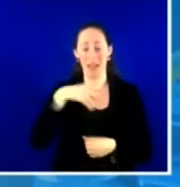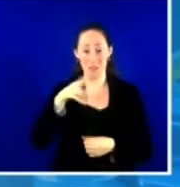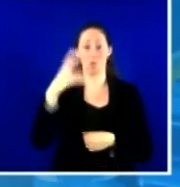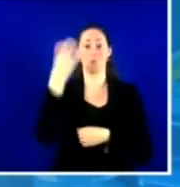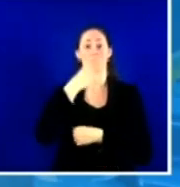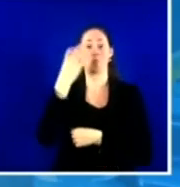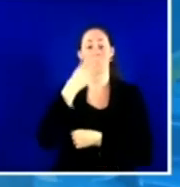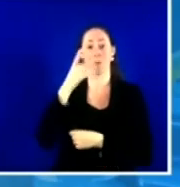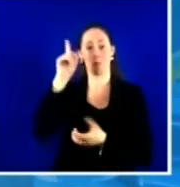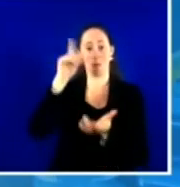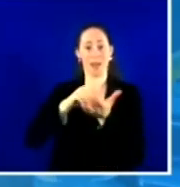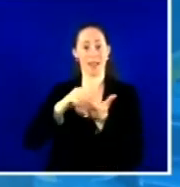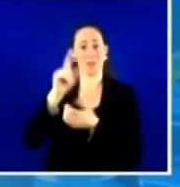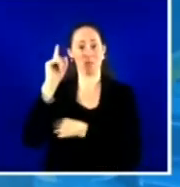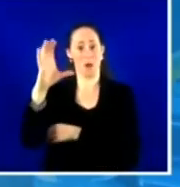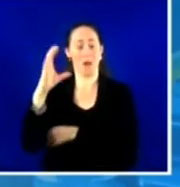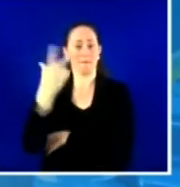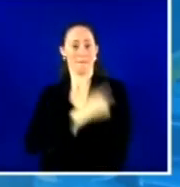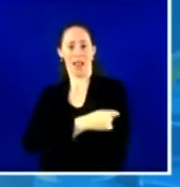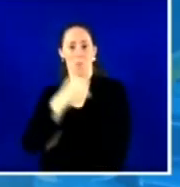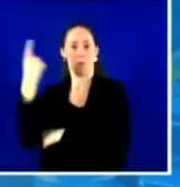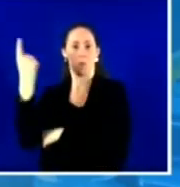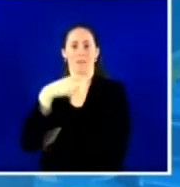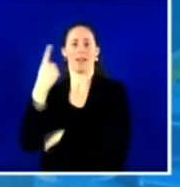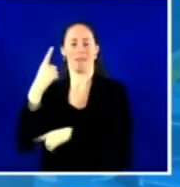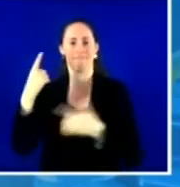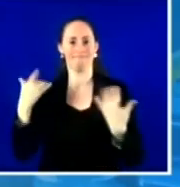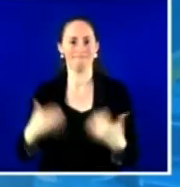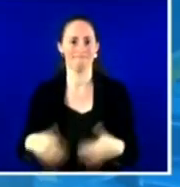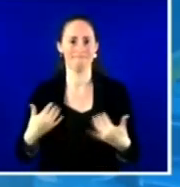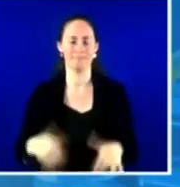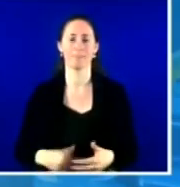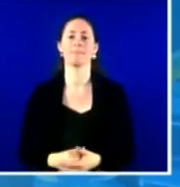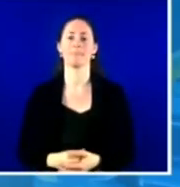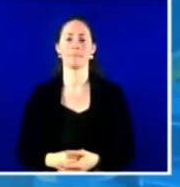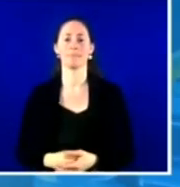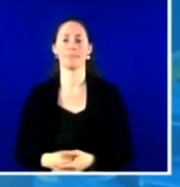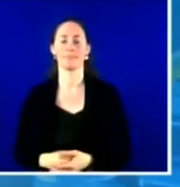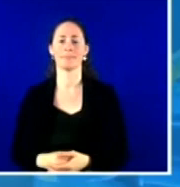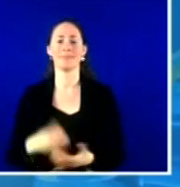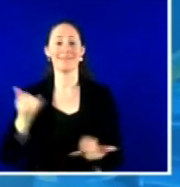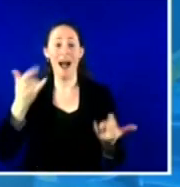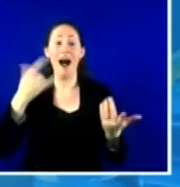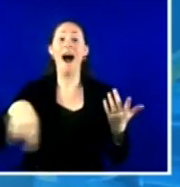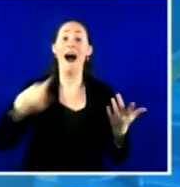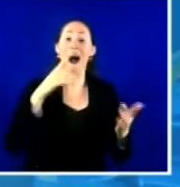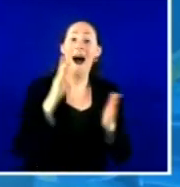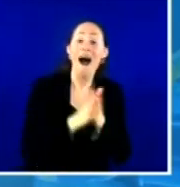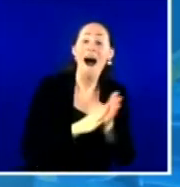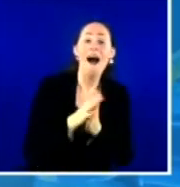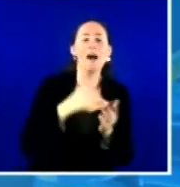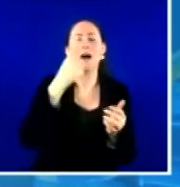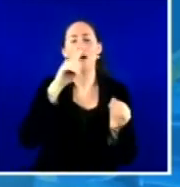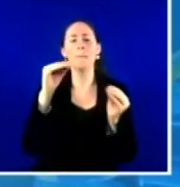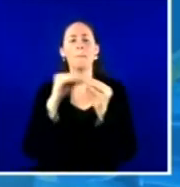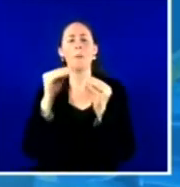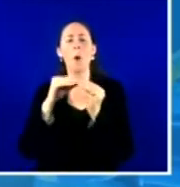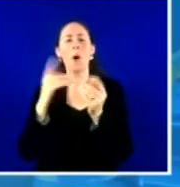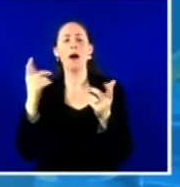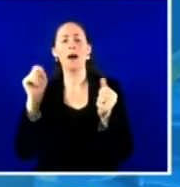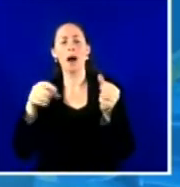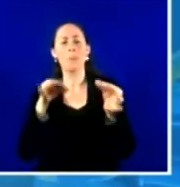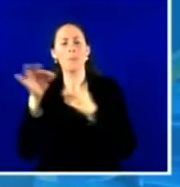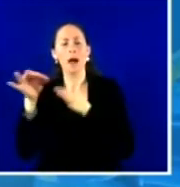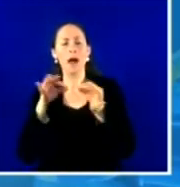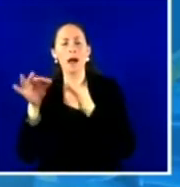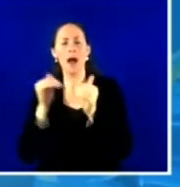intention in this next phase to reach everyone. Can you talk for a bit about how your vaccine efforts, both operations and